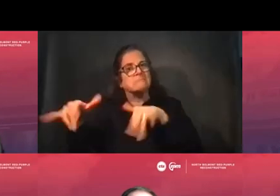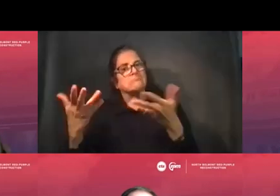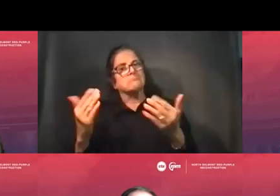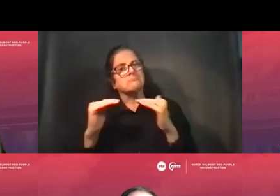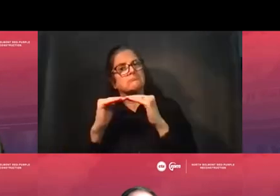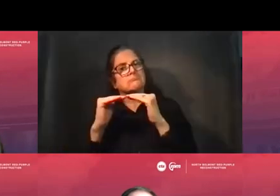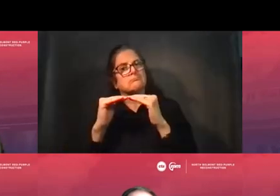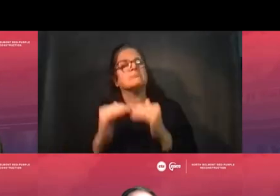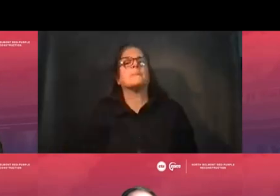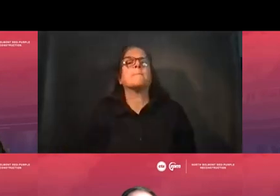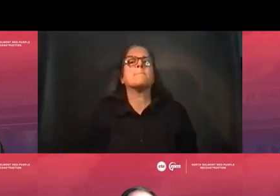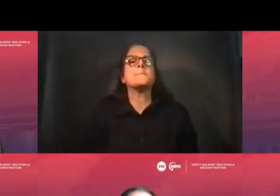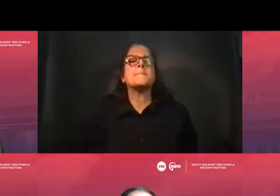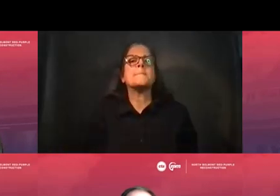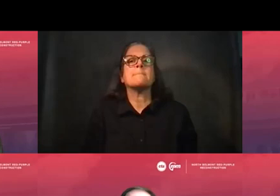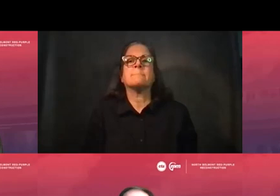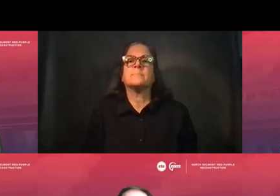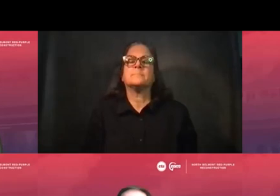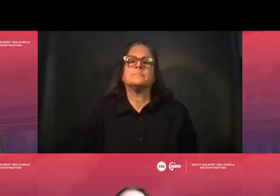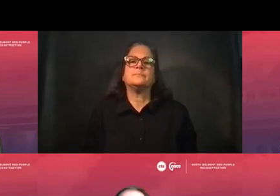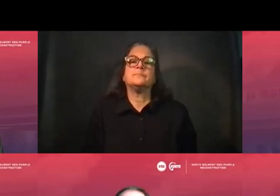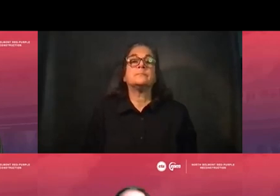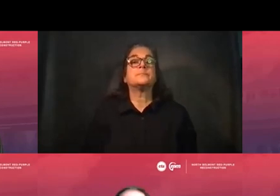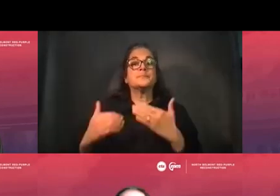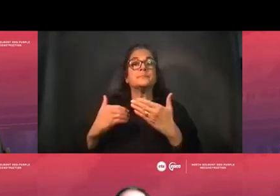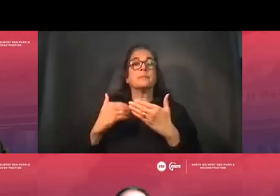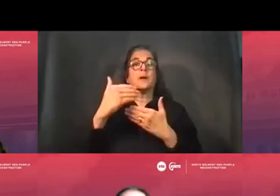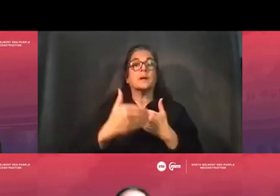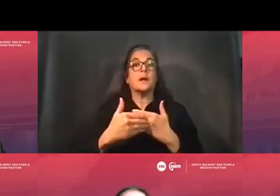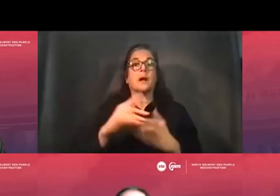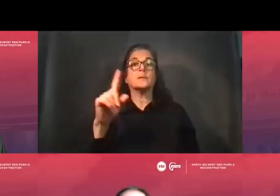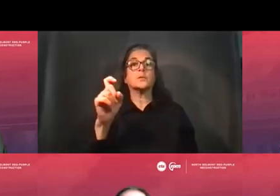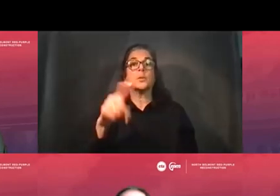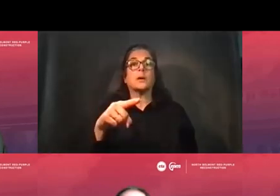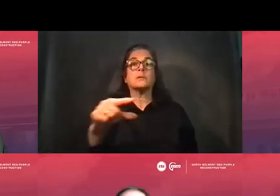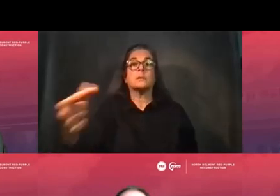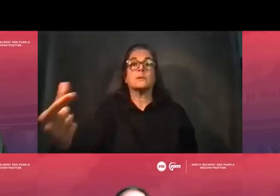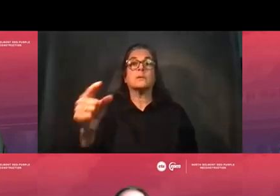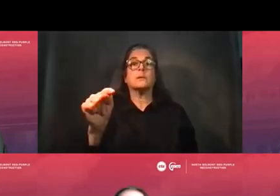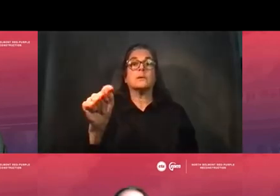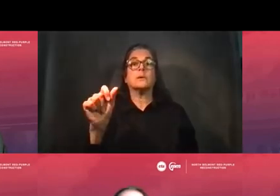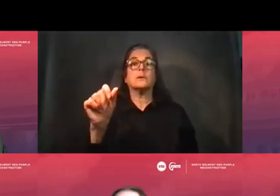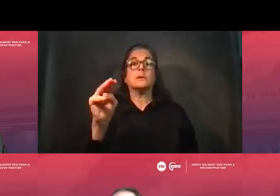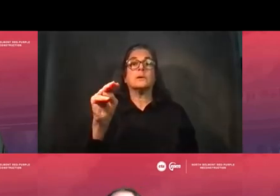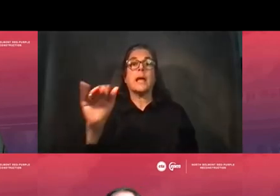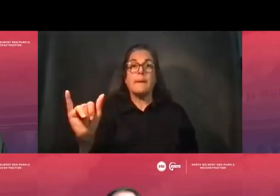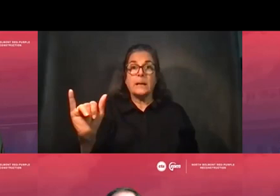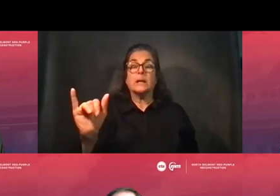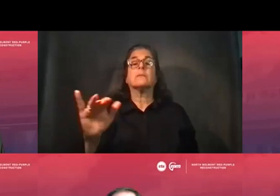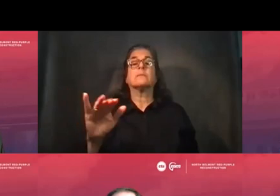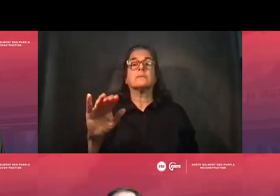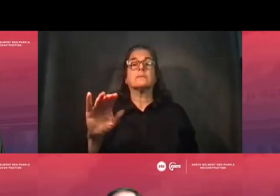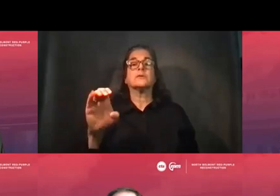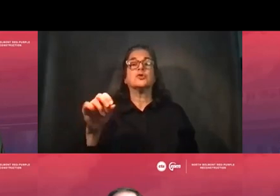All right. Thanks, Chris. The next question, I'll send this over to Tammy Chase. It came in saying,